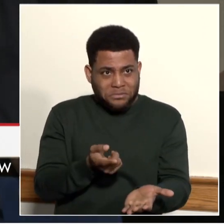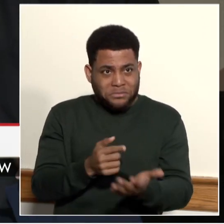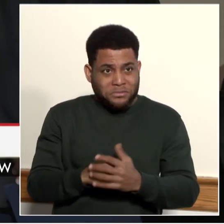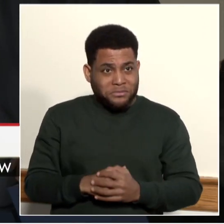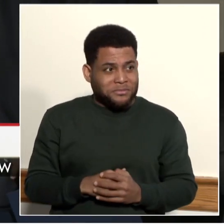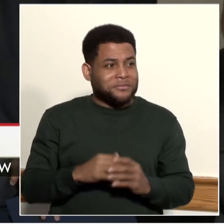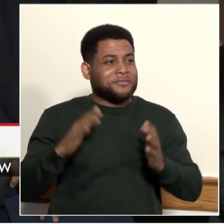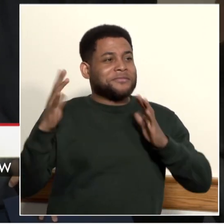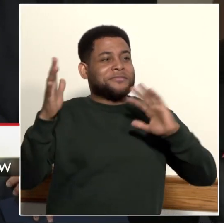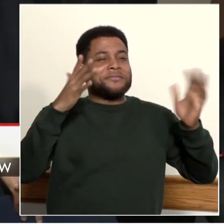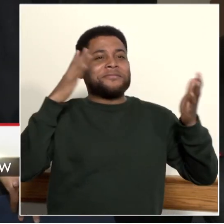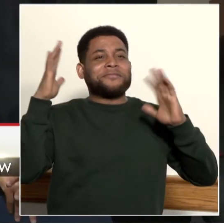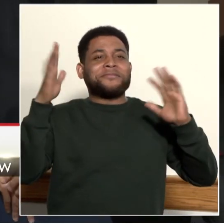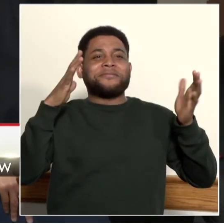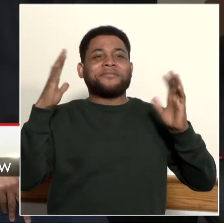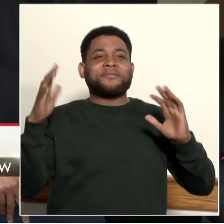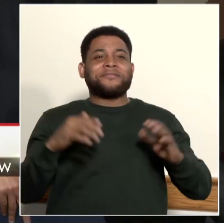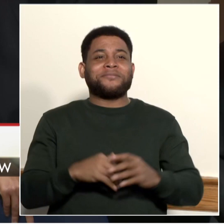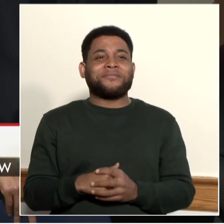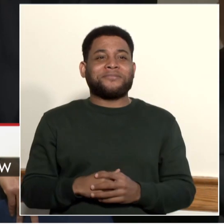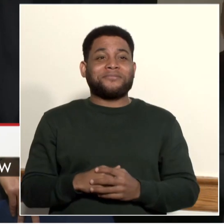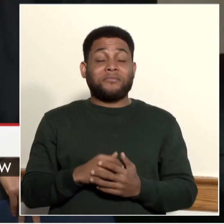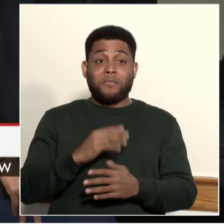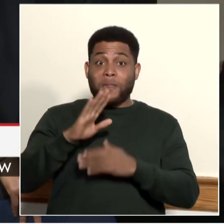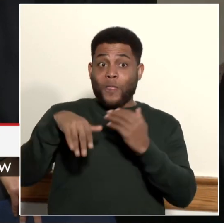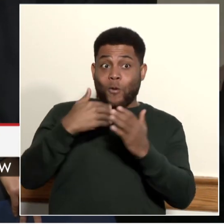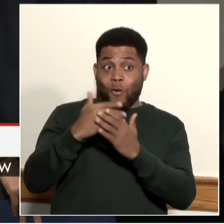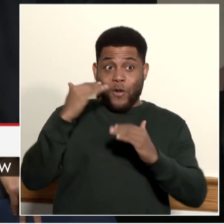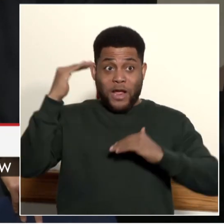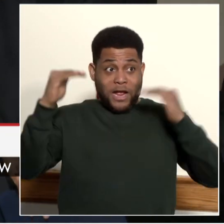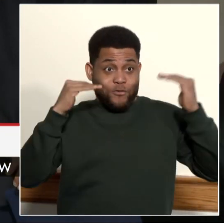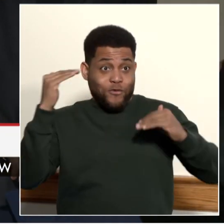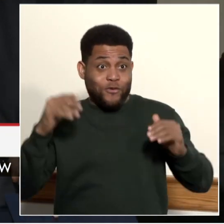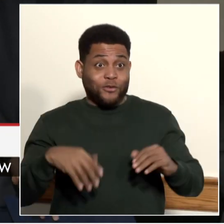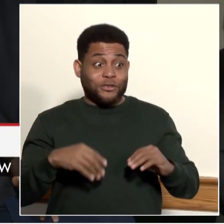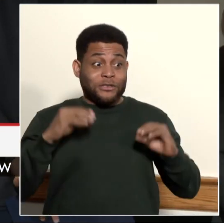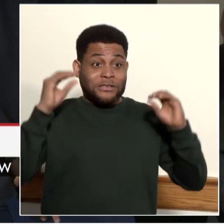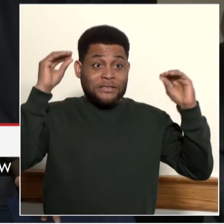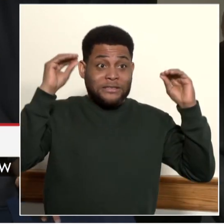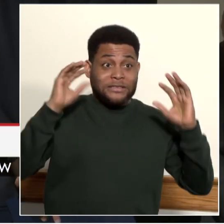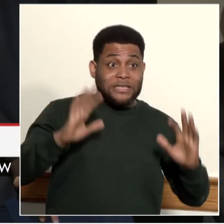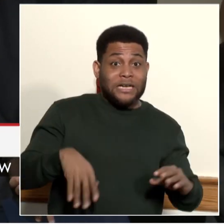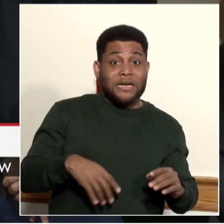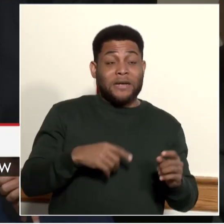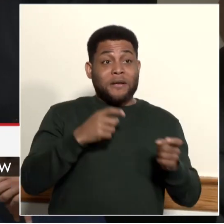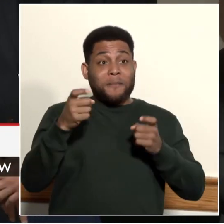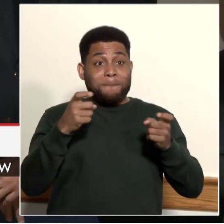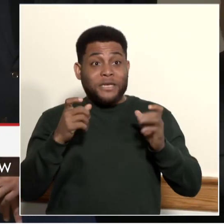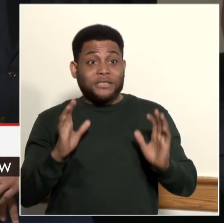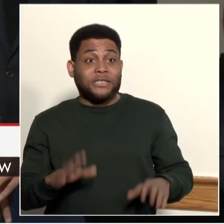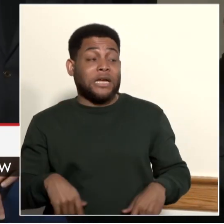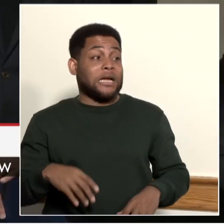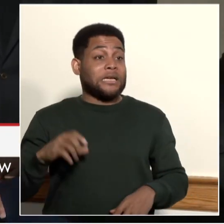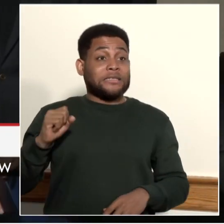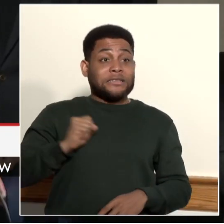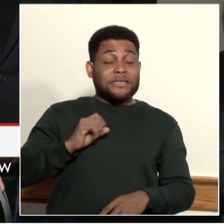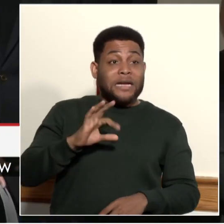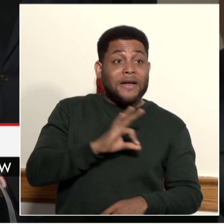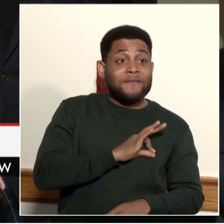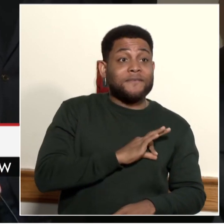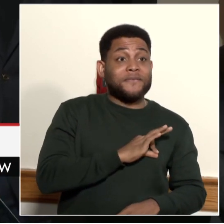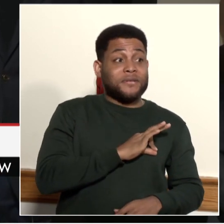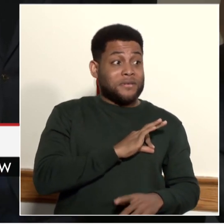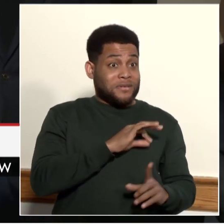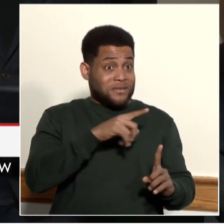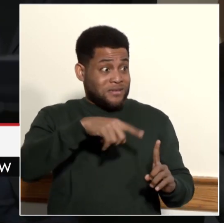So all the adults in the room, the teachers, the administrators, the school staff who are playing a role in changing